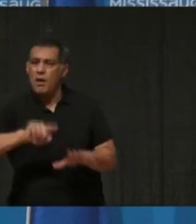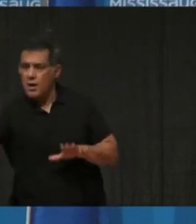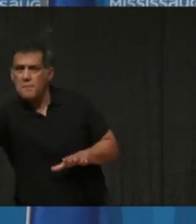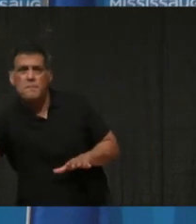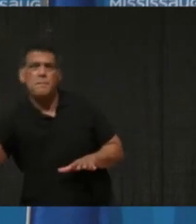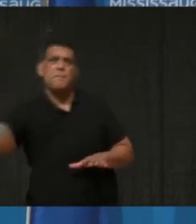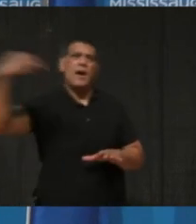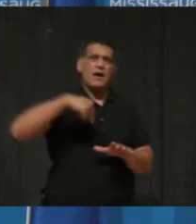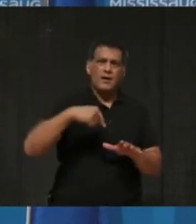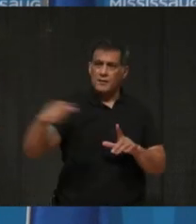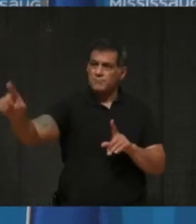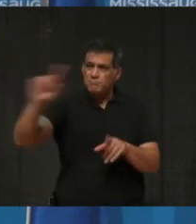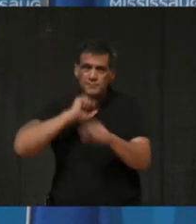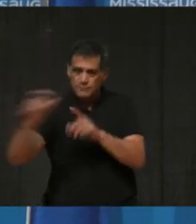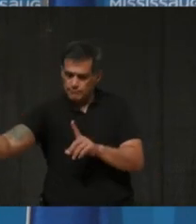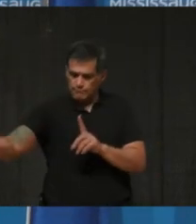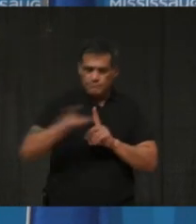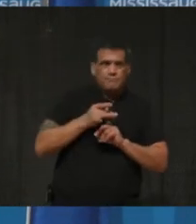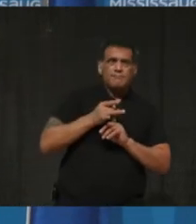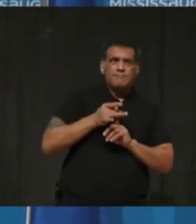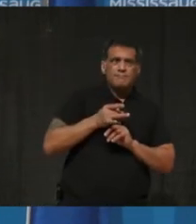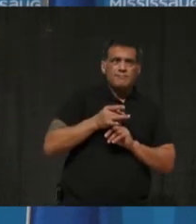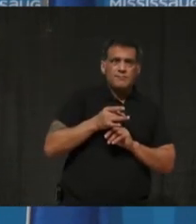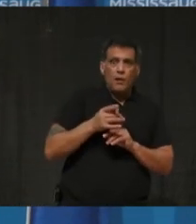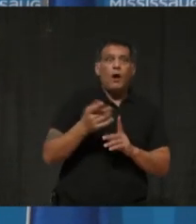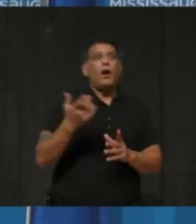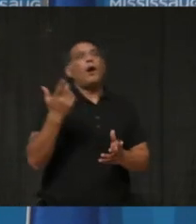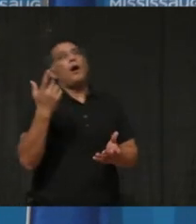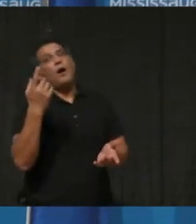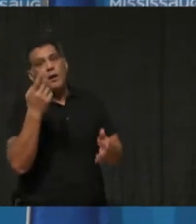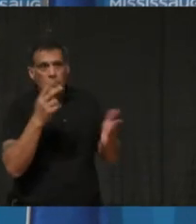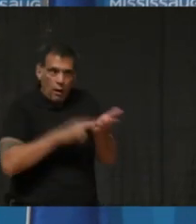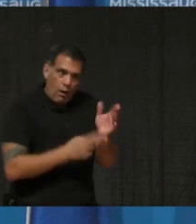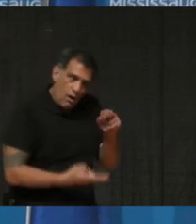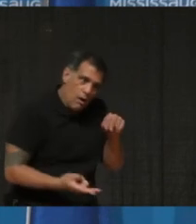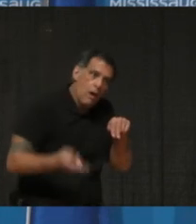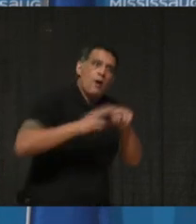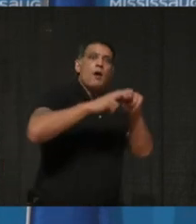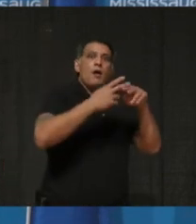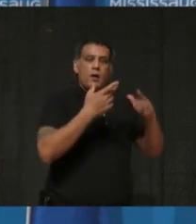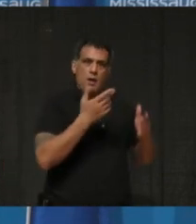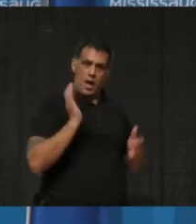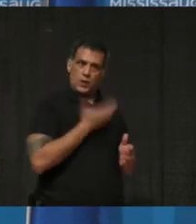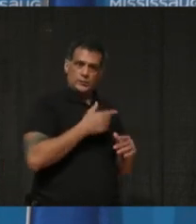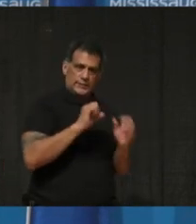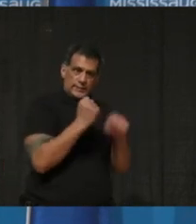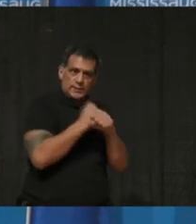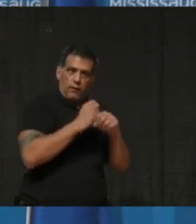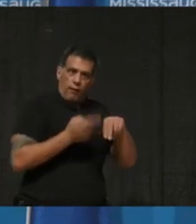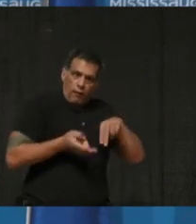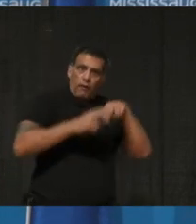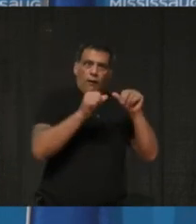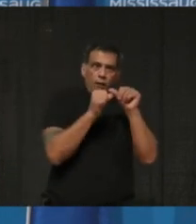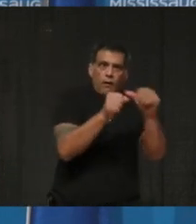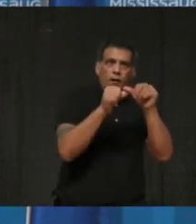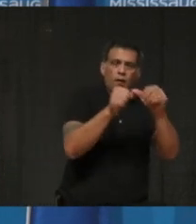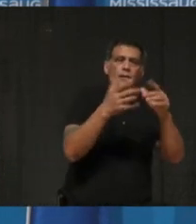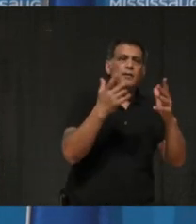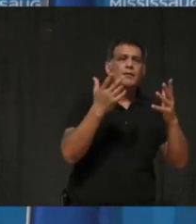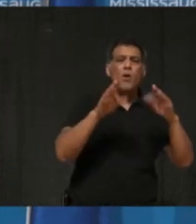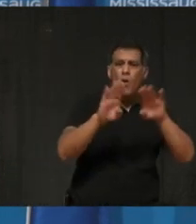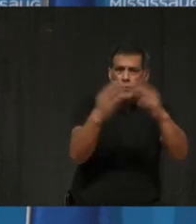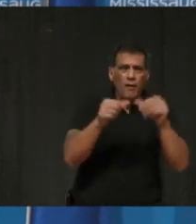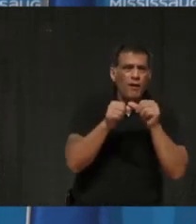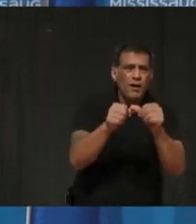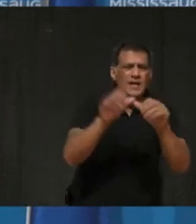you count as a case in our community, which increases our transmission risks and also prolongs our trends and recovery. Please